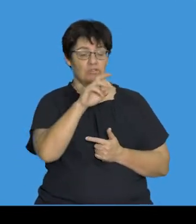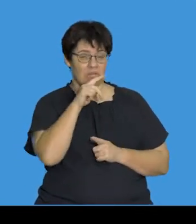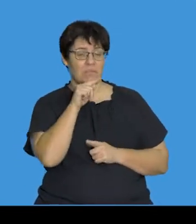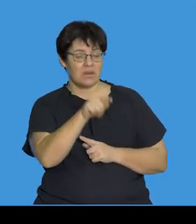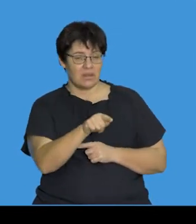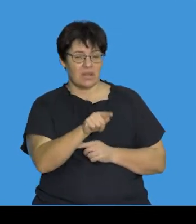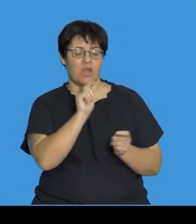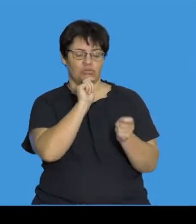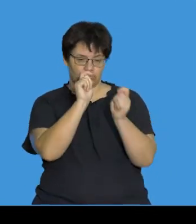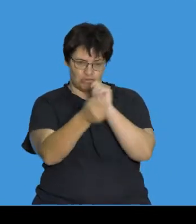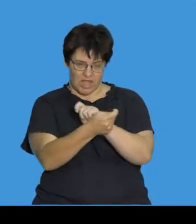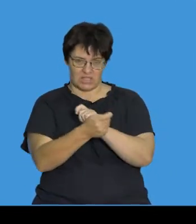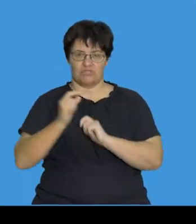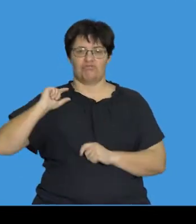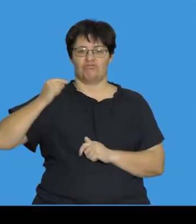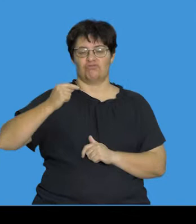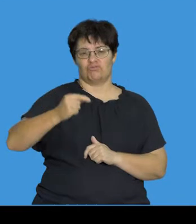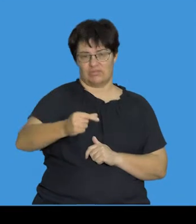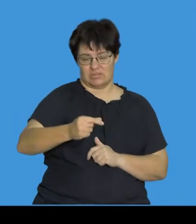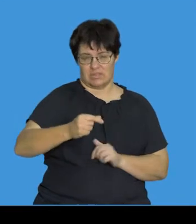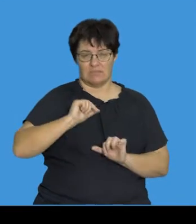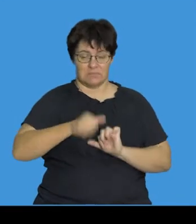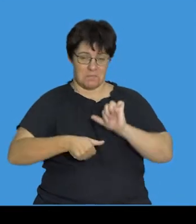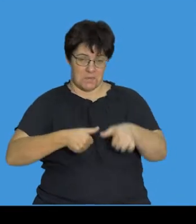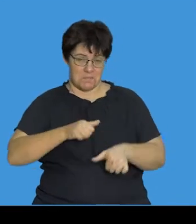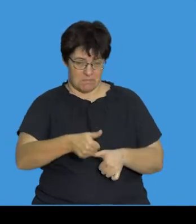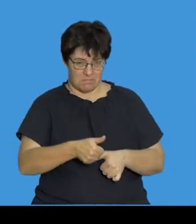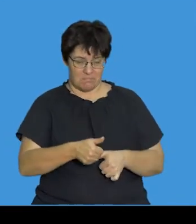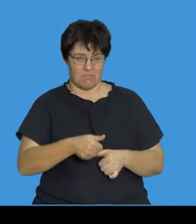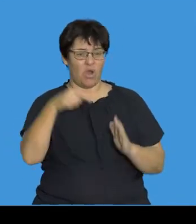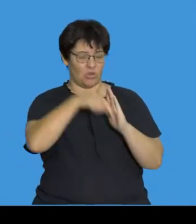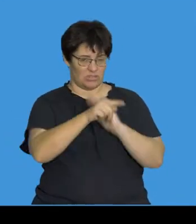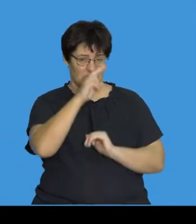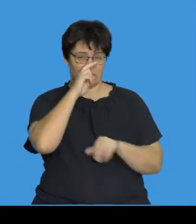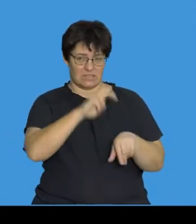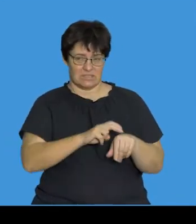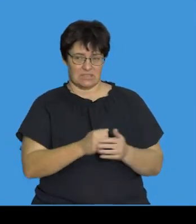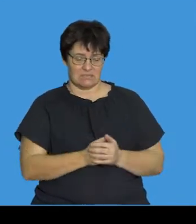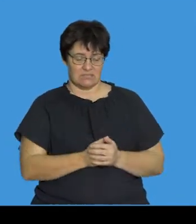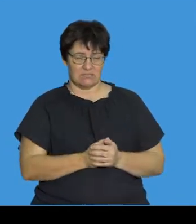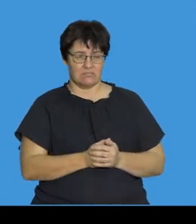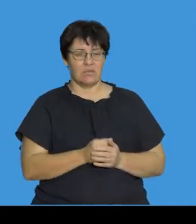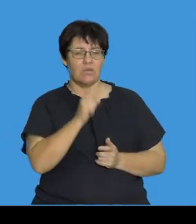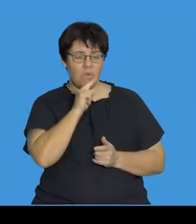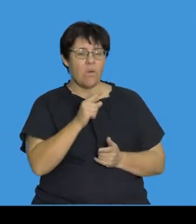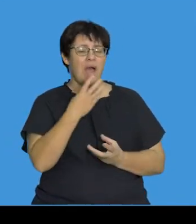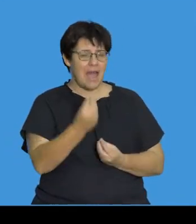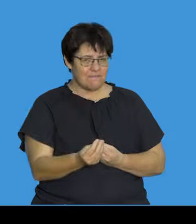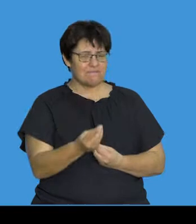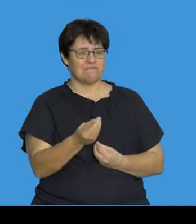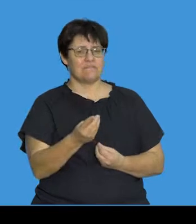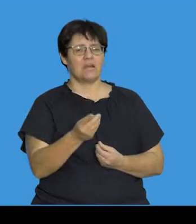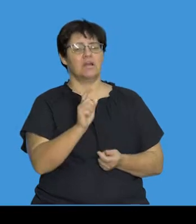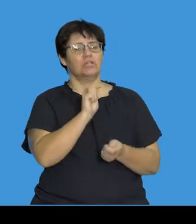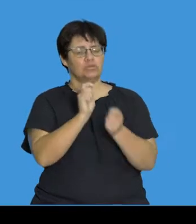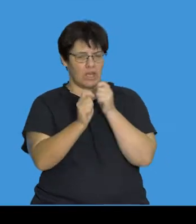a change in the gene sequence. So, that's important to have context to the word gene. We also know that there are sometimes these